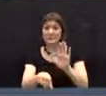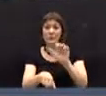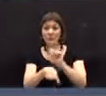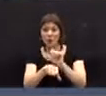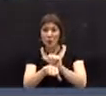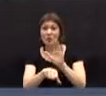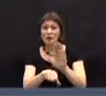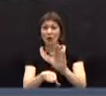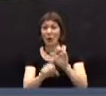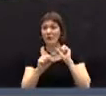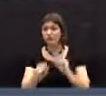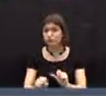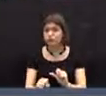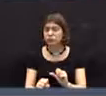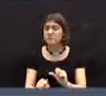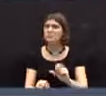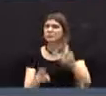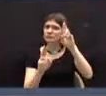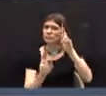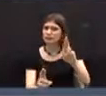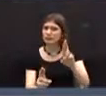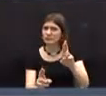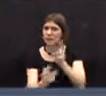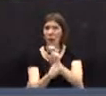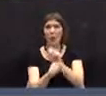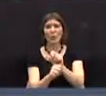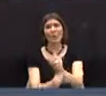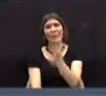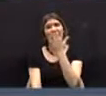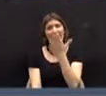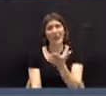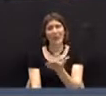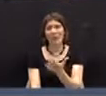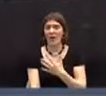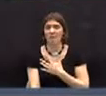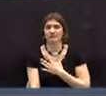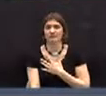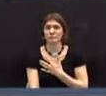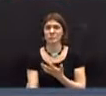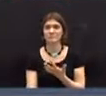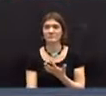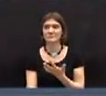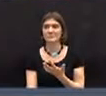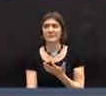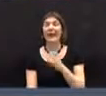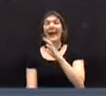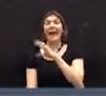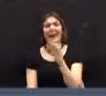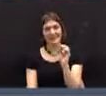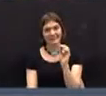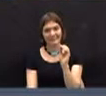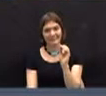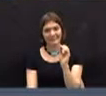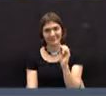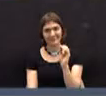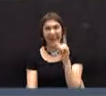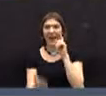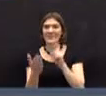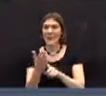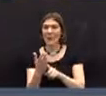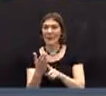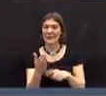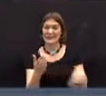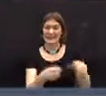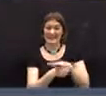character, your diligence, and the hard work that you've put into this budget. At the same time, the constituents